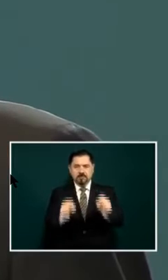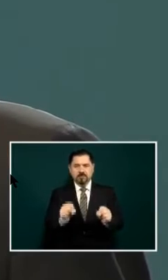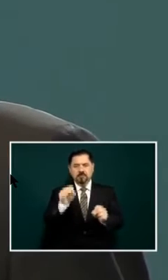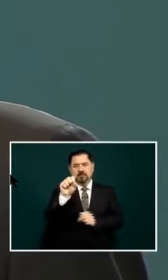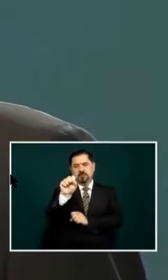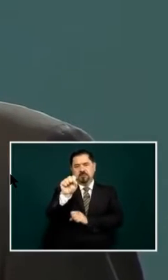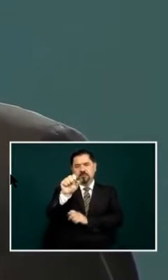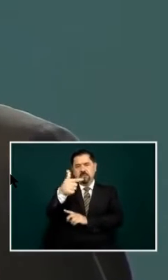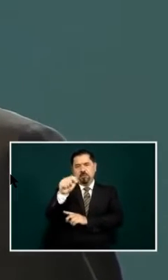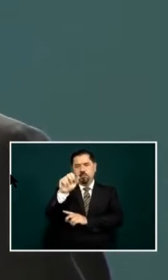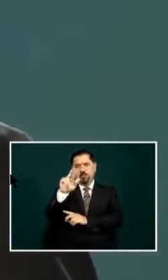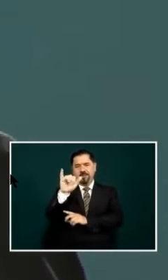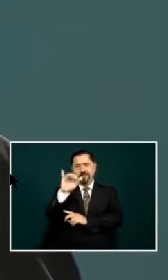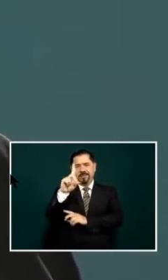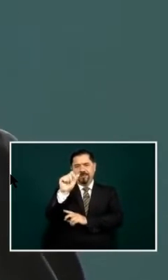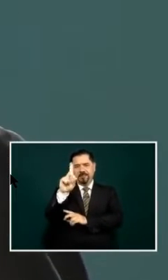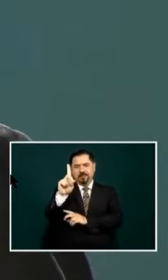the